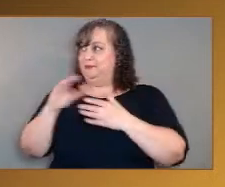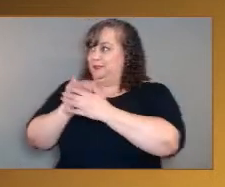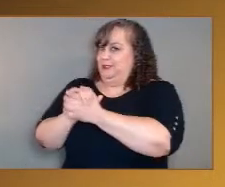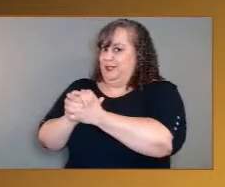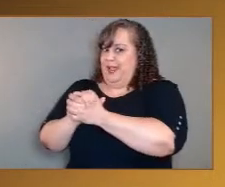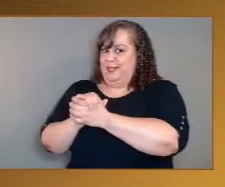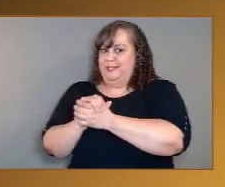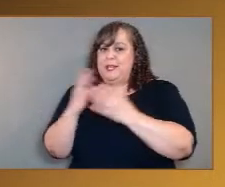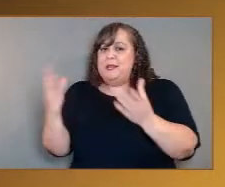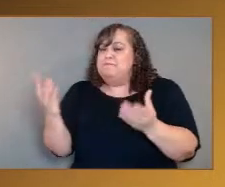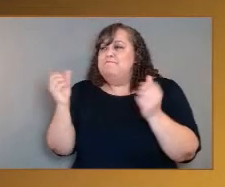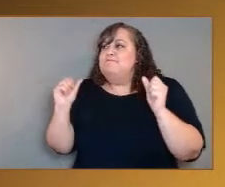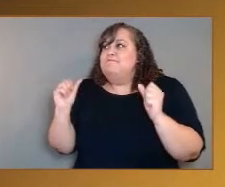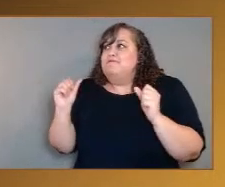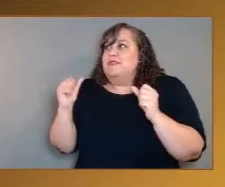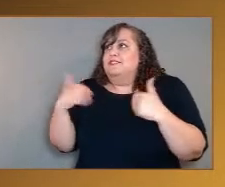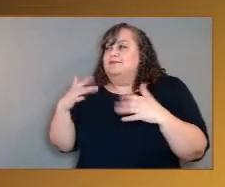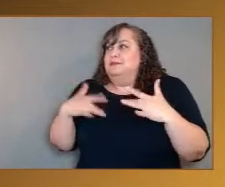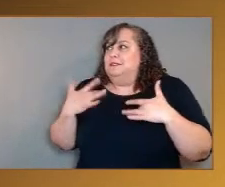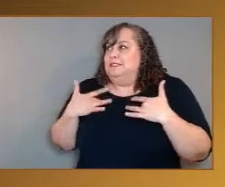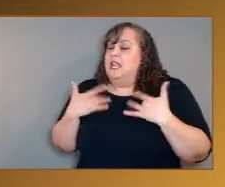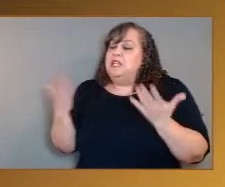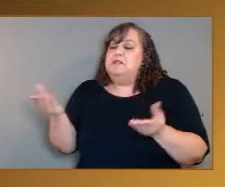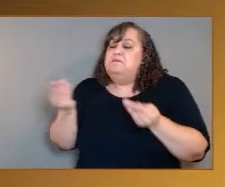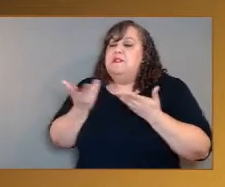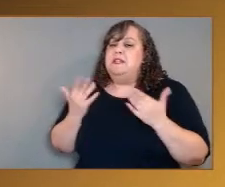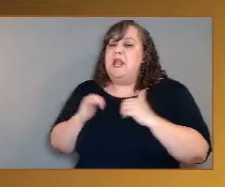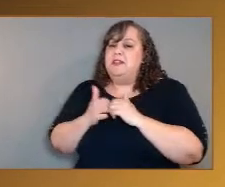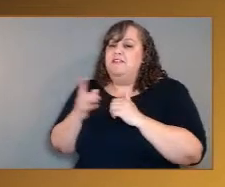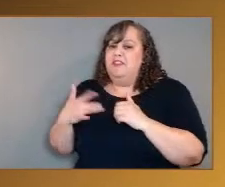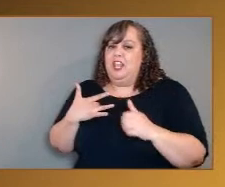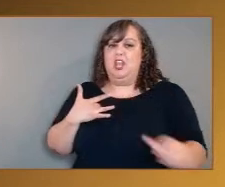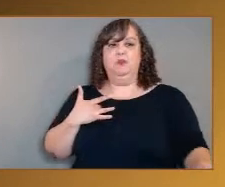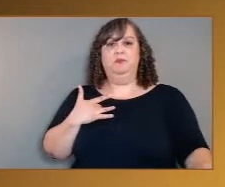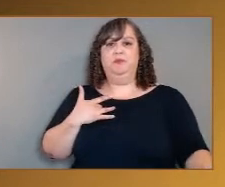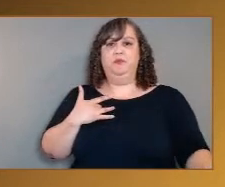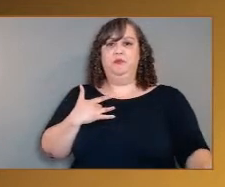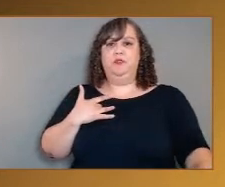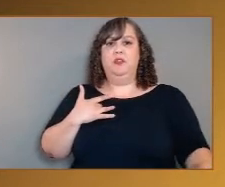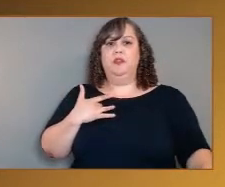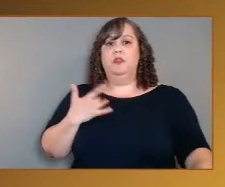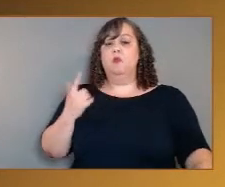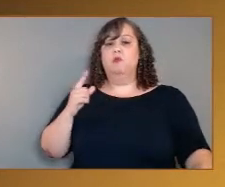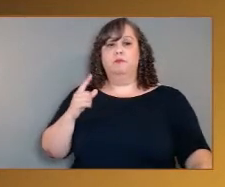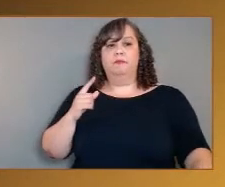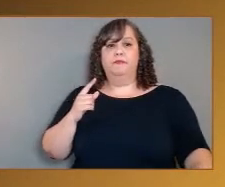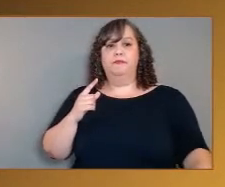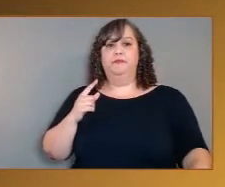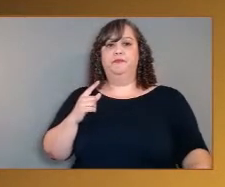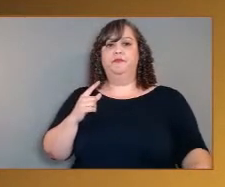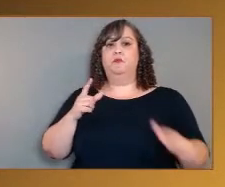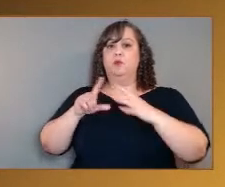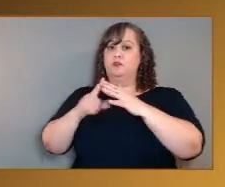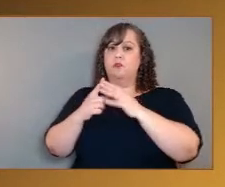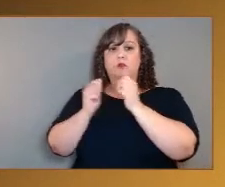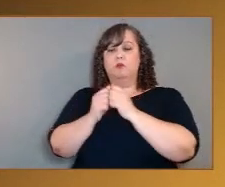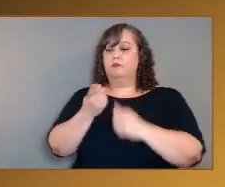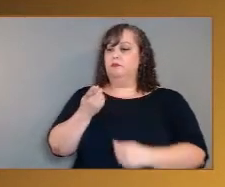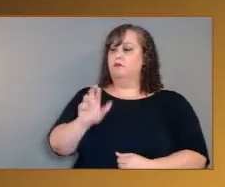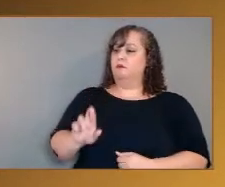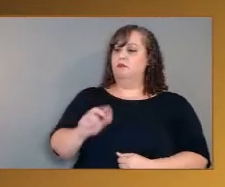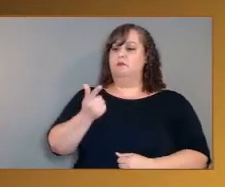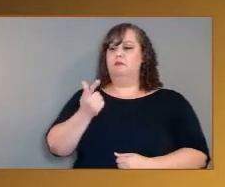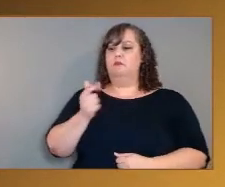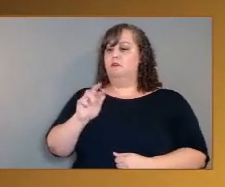feels to have gone to this point? Why don't we start with Dr. Garvin? Well, Karen, it's beyond enthralling. It's actually beyond words.